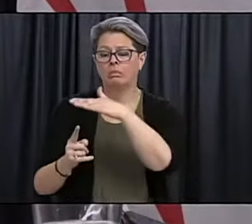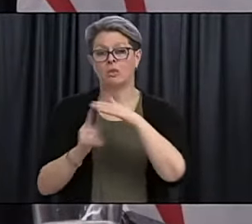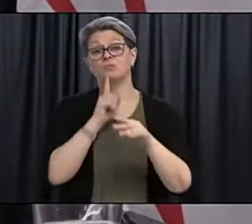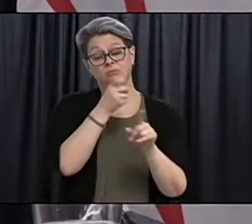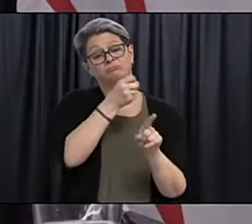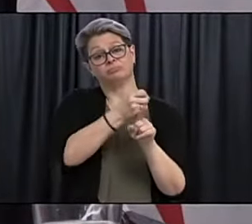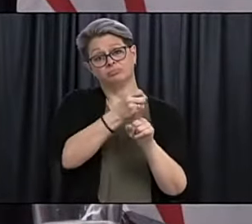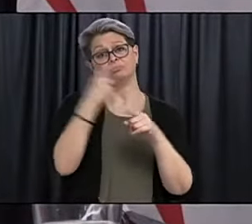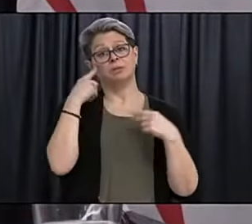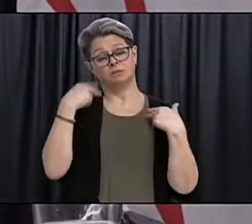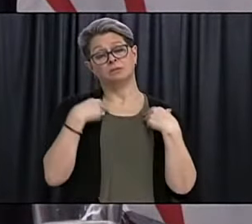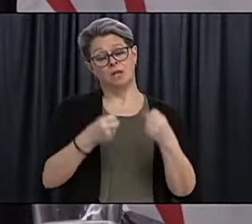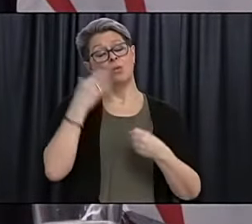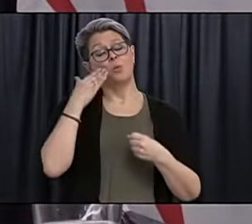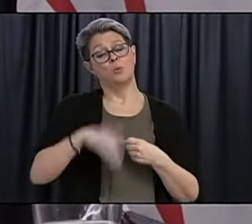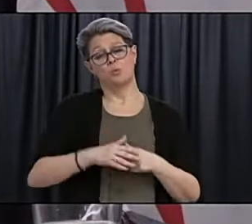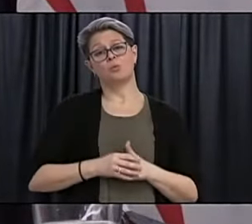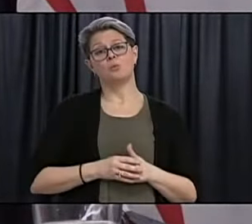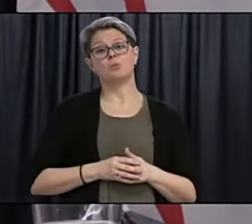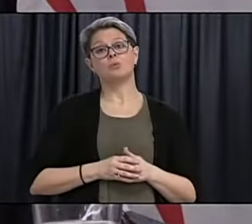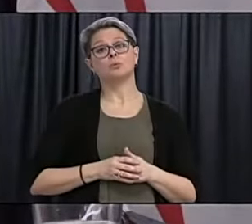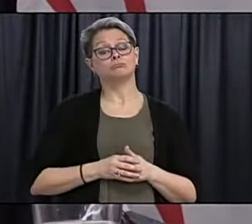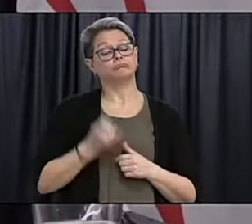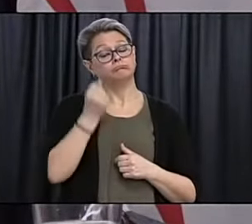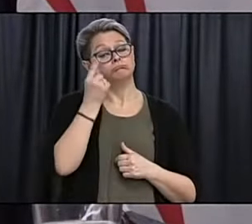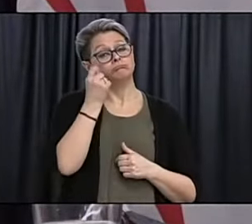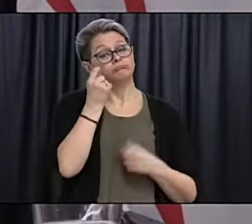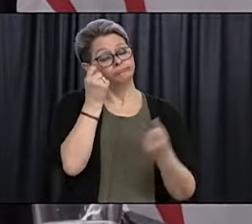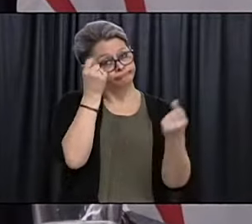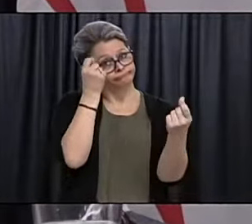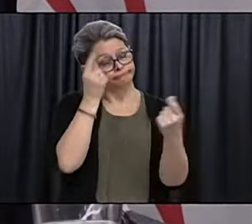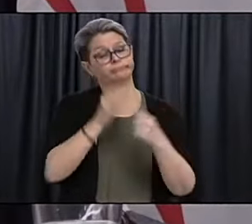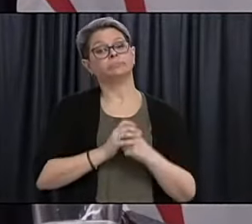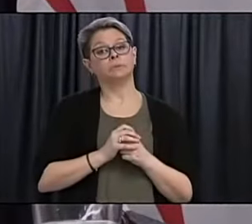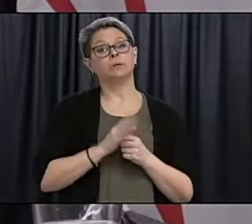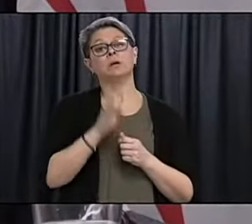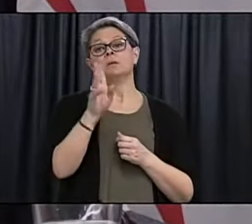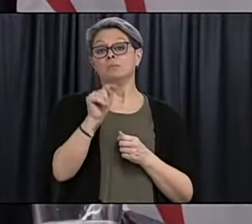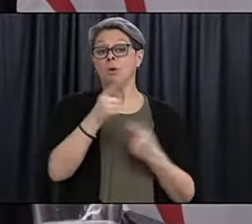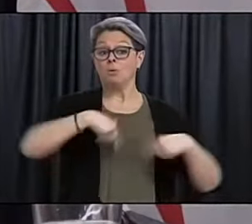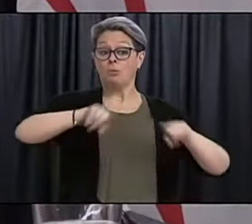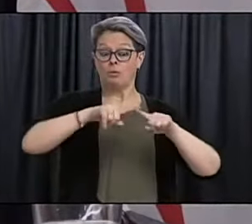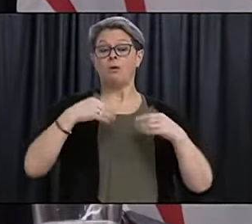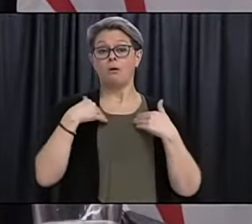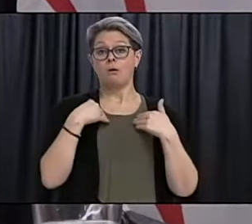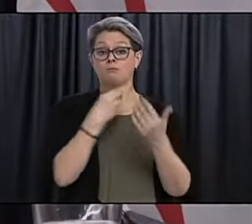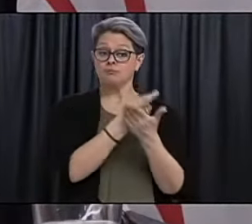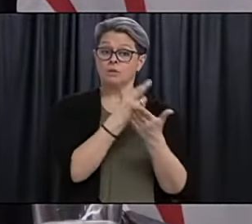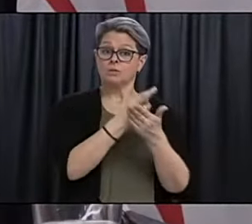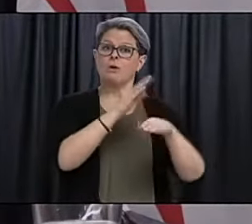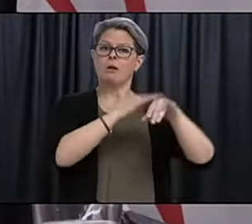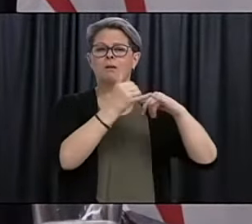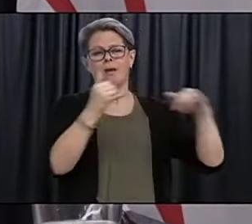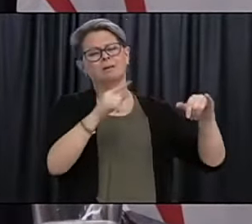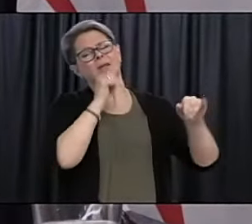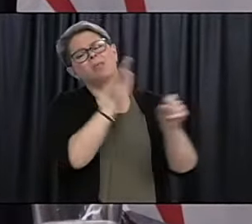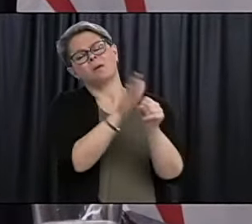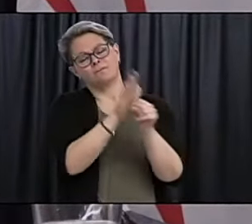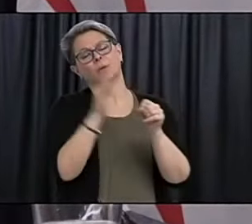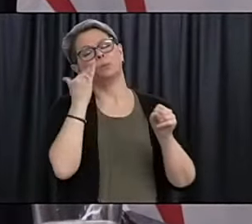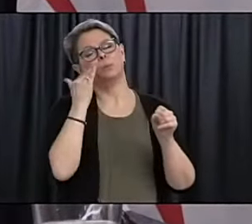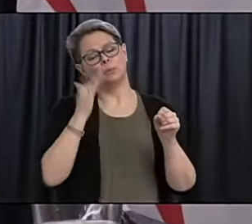health and we appreciate that. Uh, we have, uh, provided resources online for people and, but we know that that's not enough.